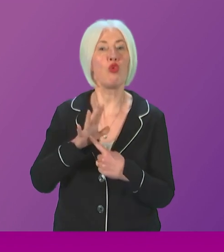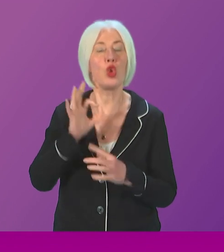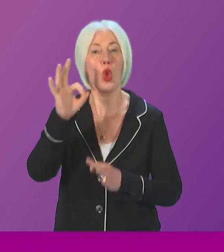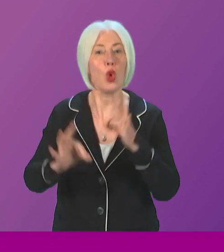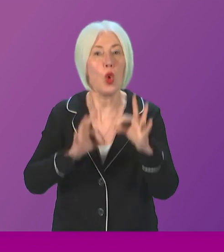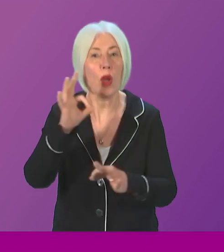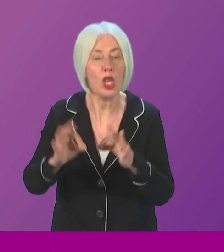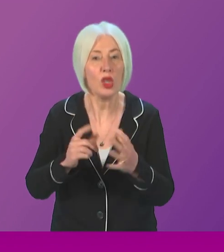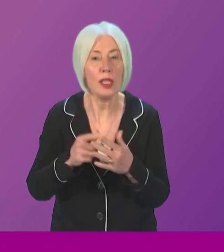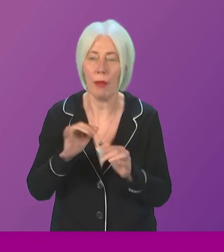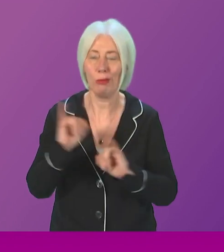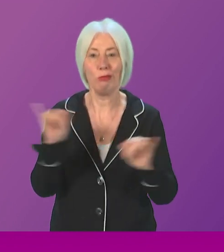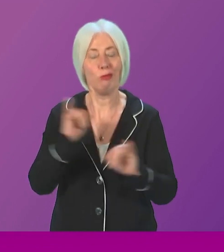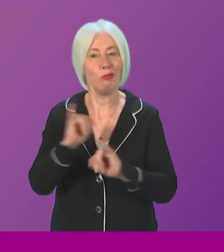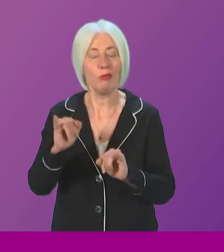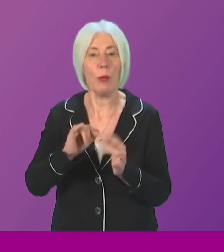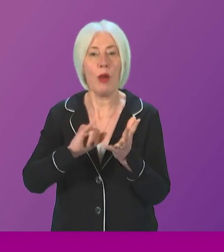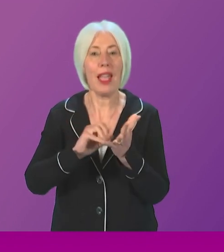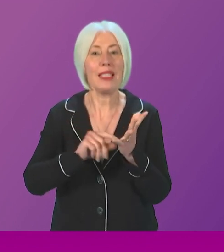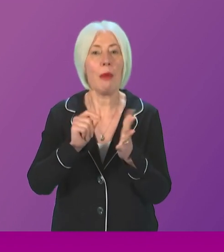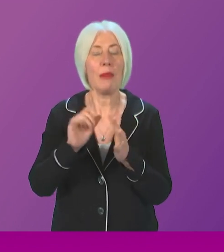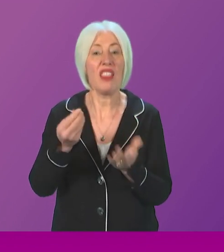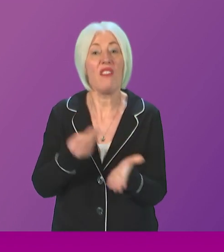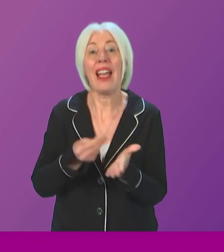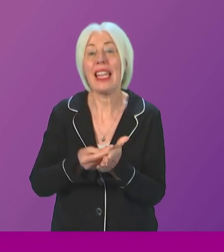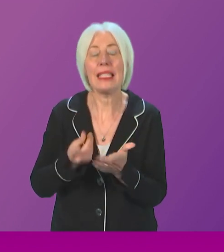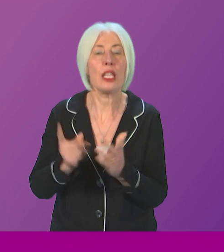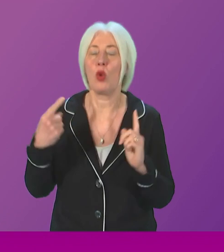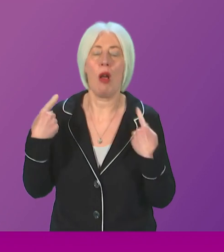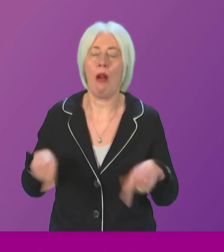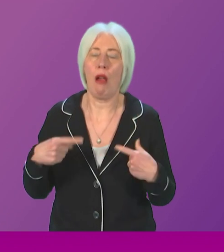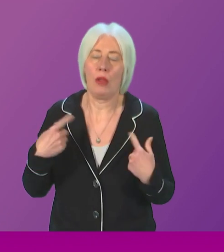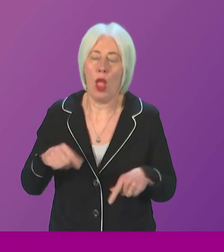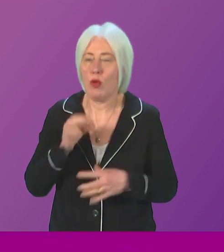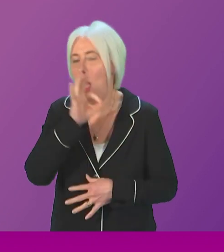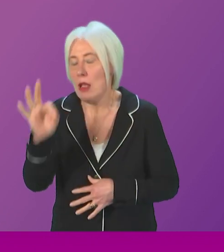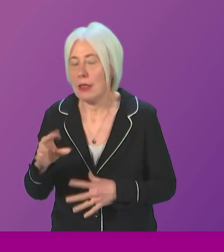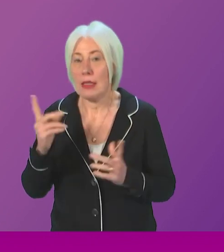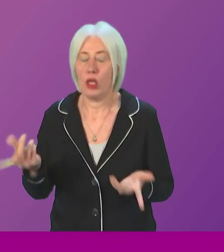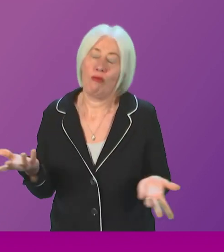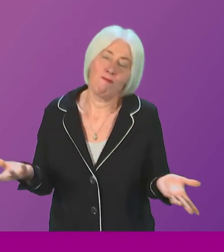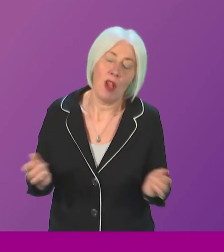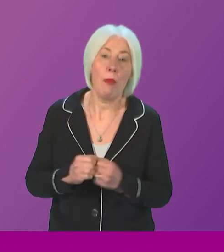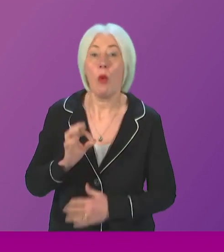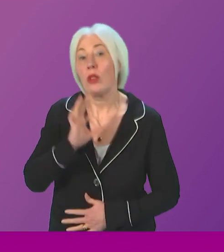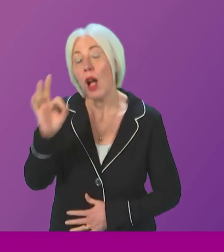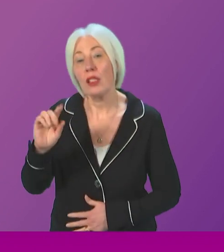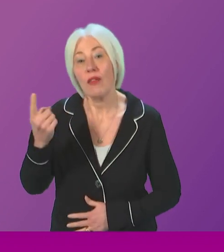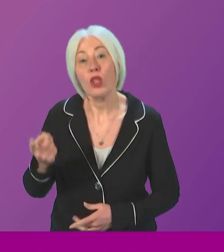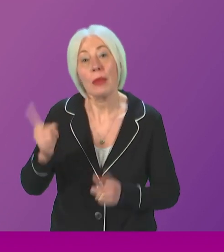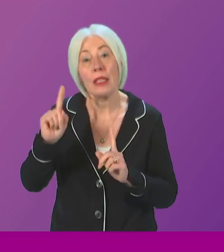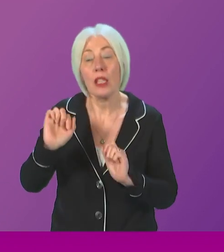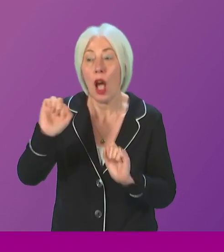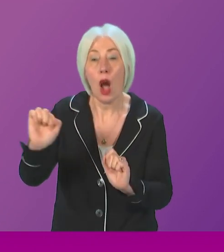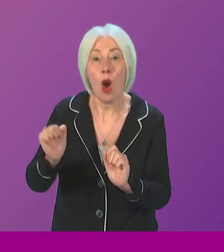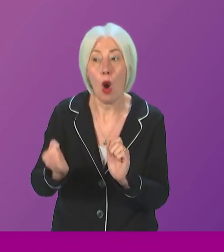the scandal over the SNP finances. So I cannot dwell on this here, but I do want to give the First Minister an opportunity